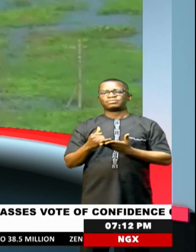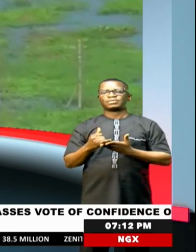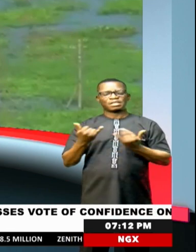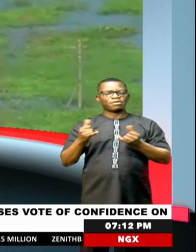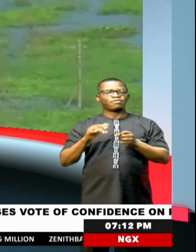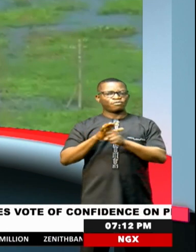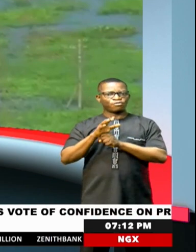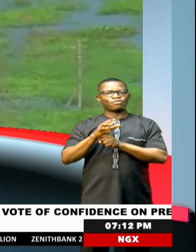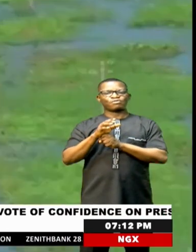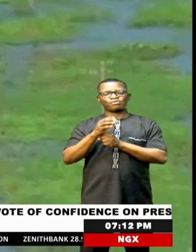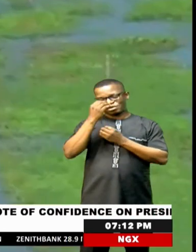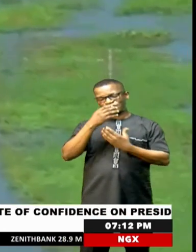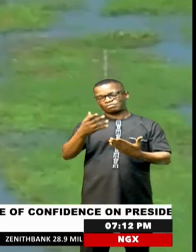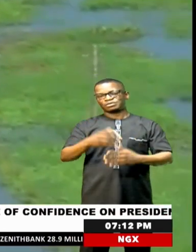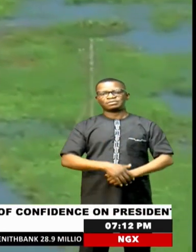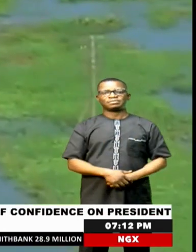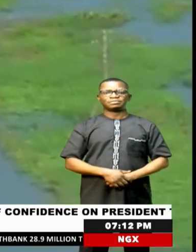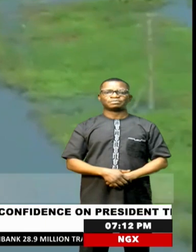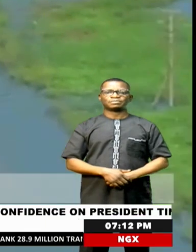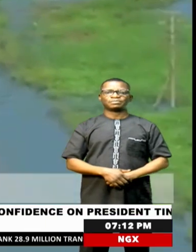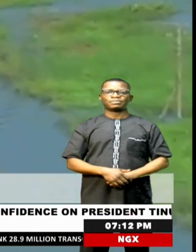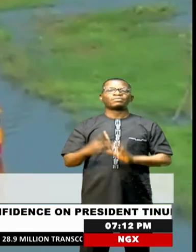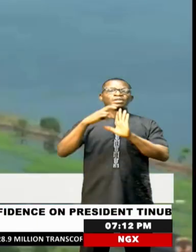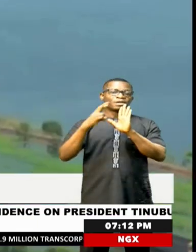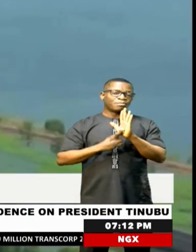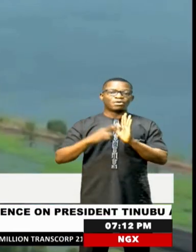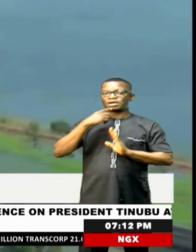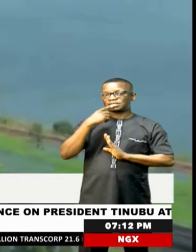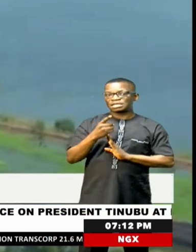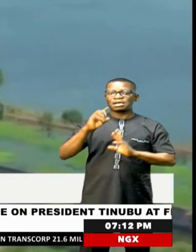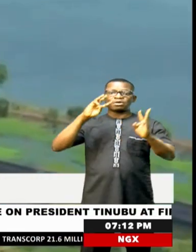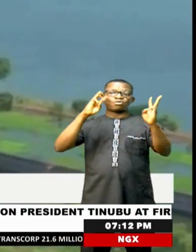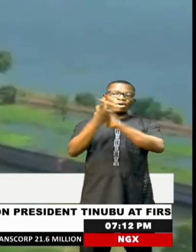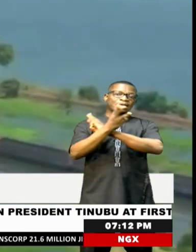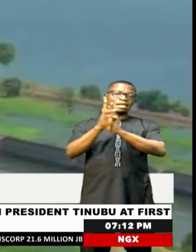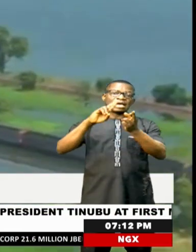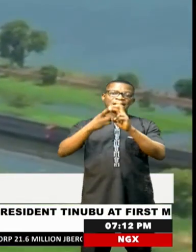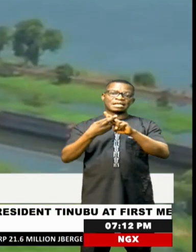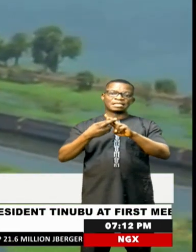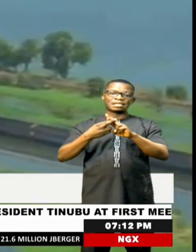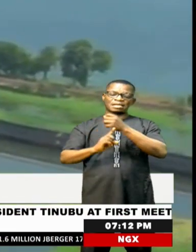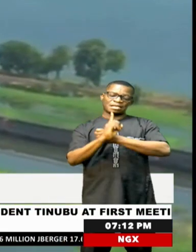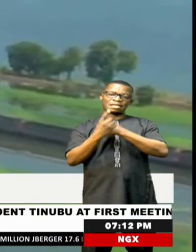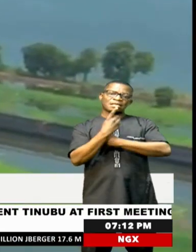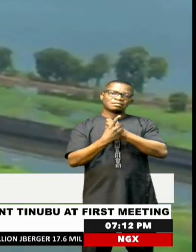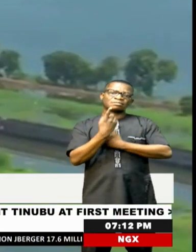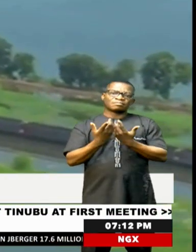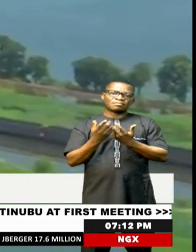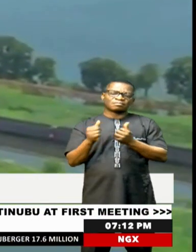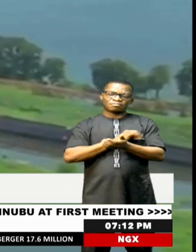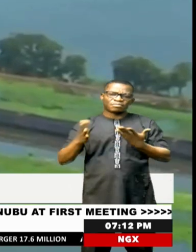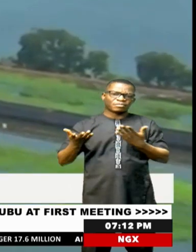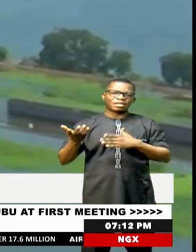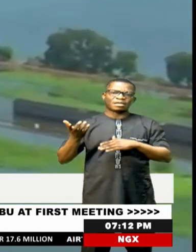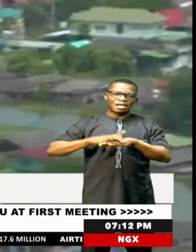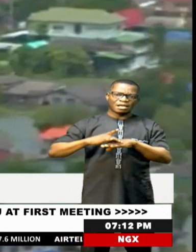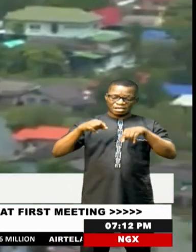Charles Alfa reports. Reports say weather-related disasters are common during the monsoon